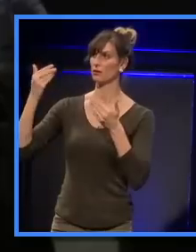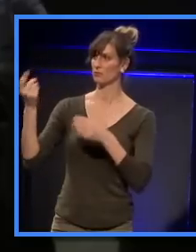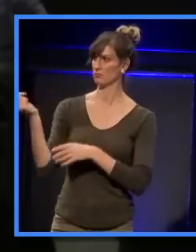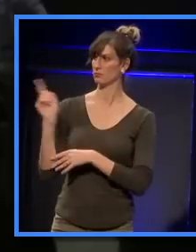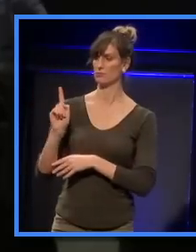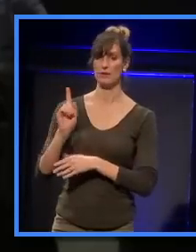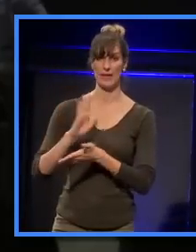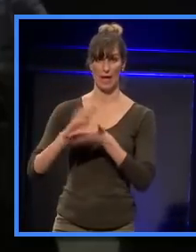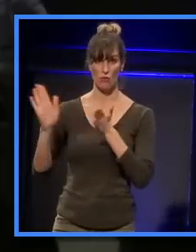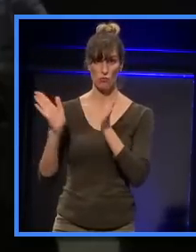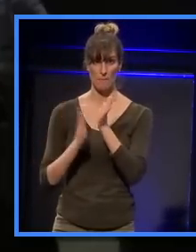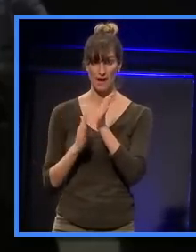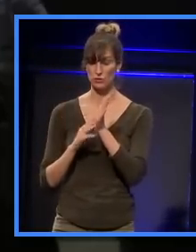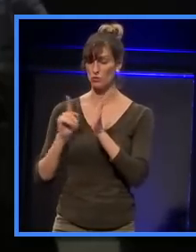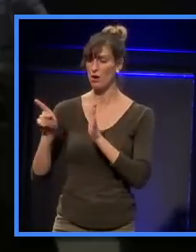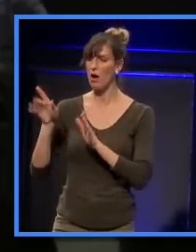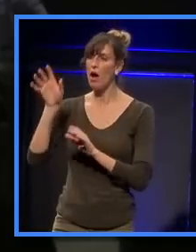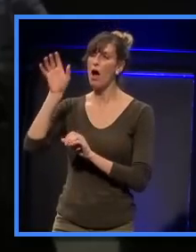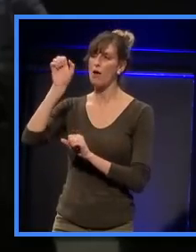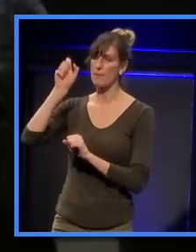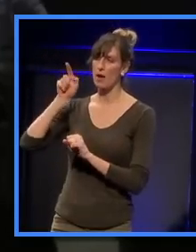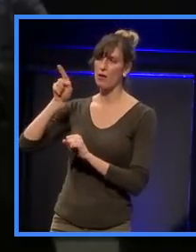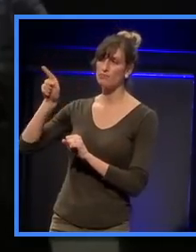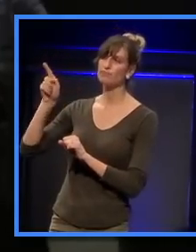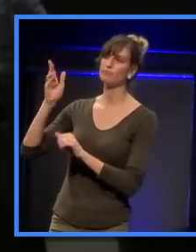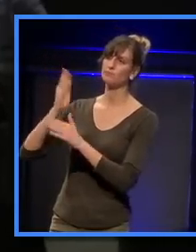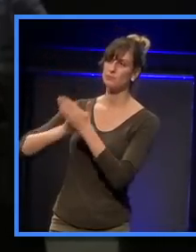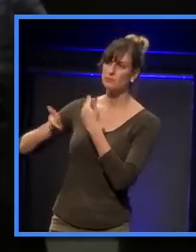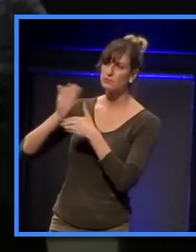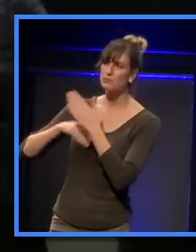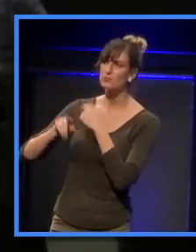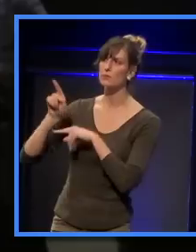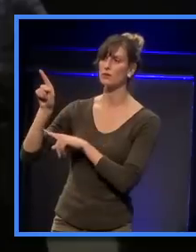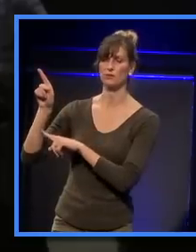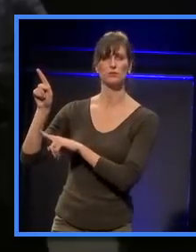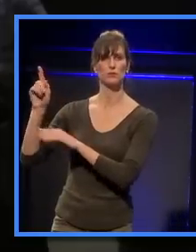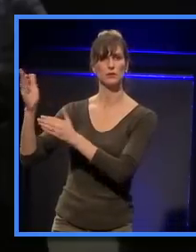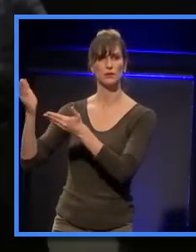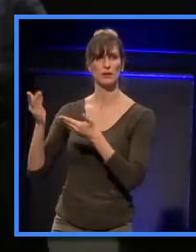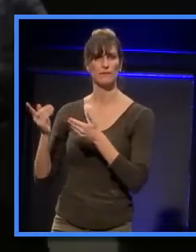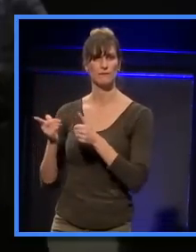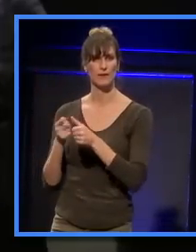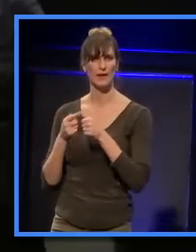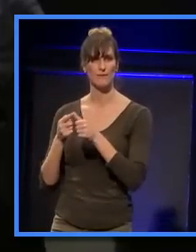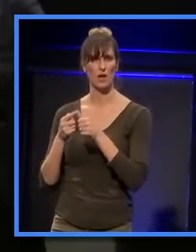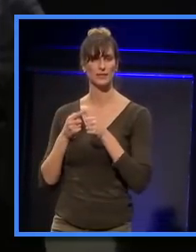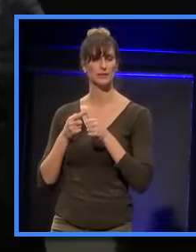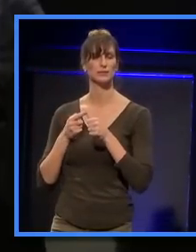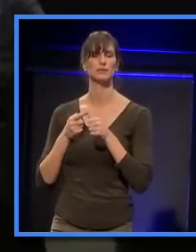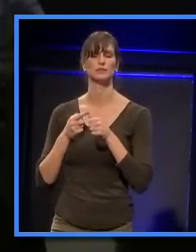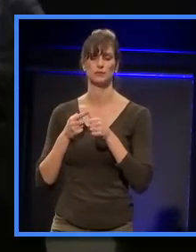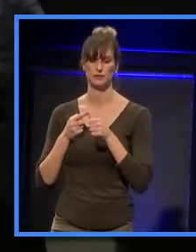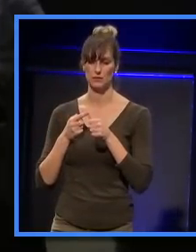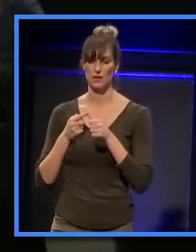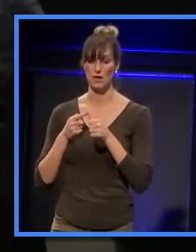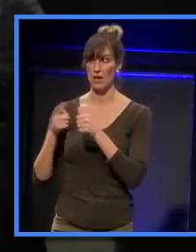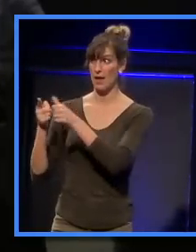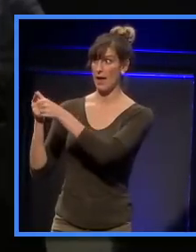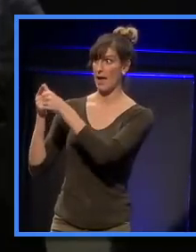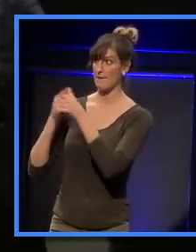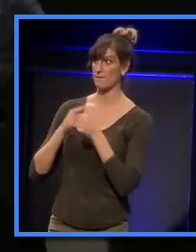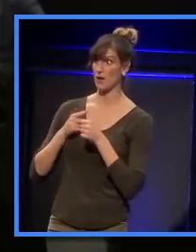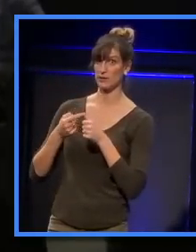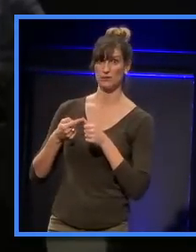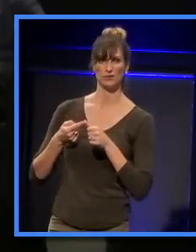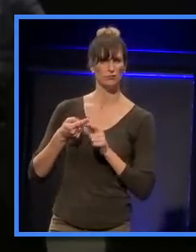saying in a lecture that they'd provided some advice to the designers here and that advice had been ignored.